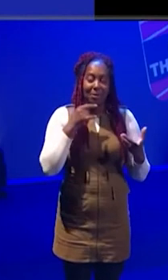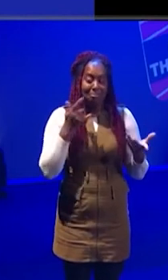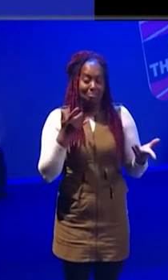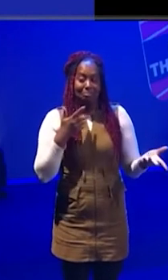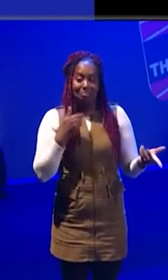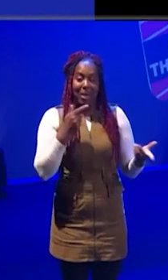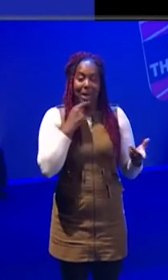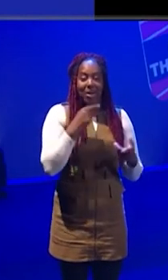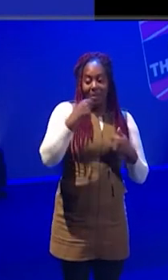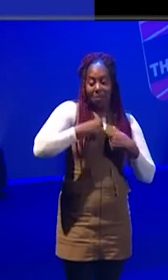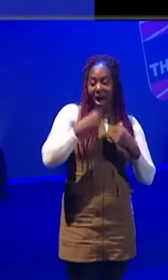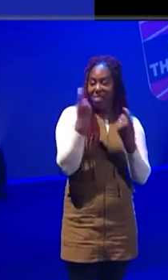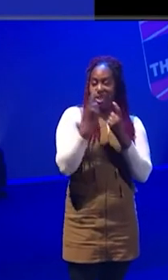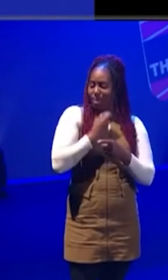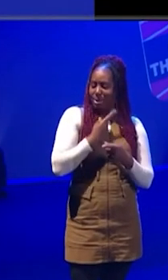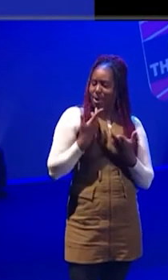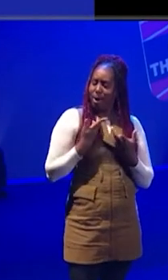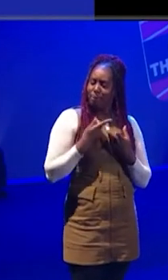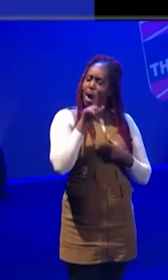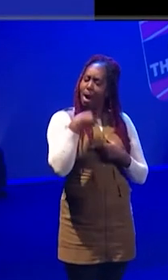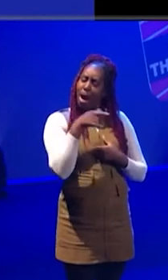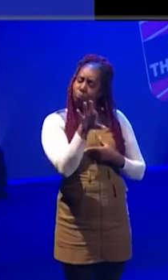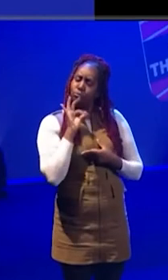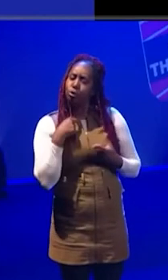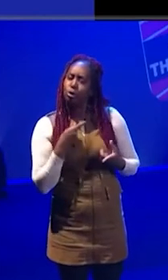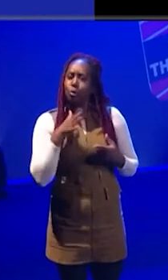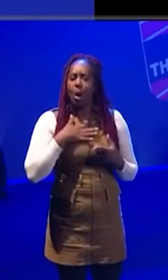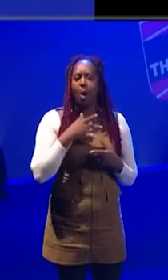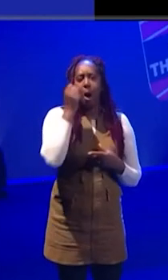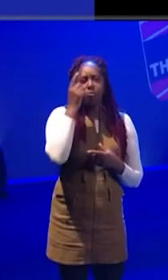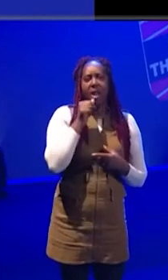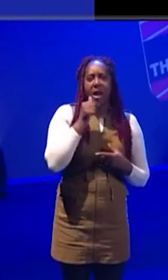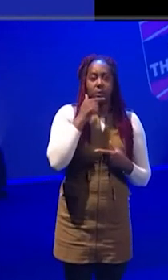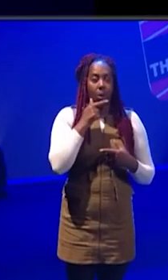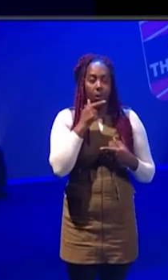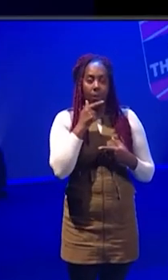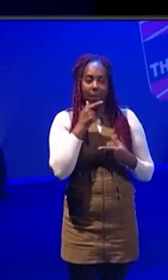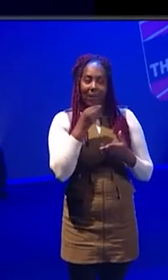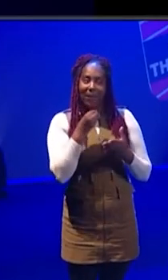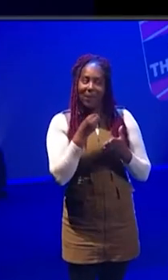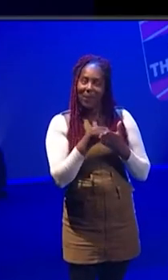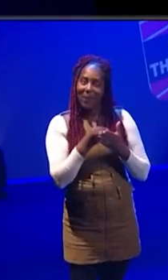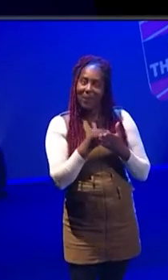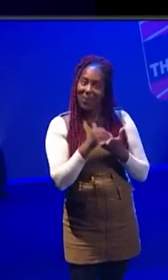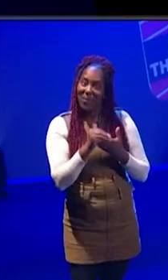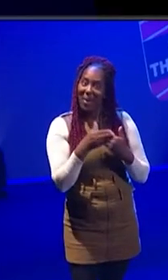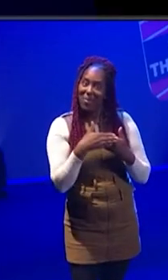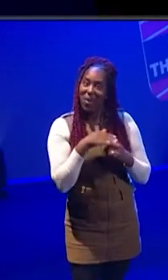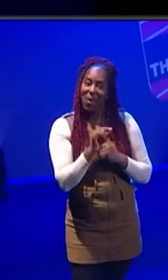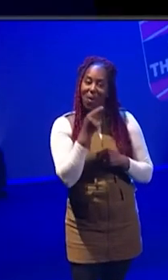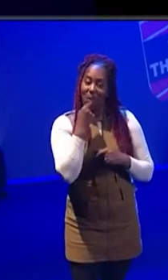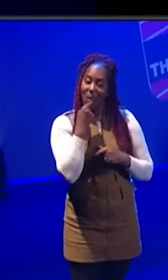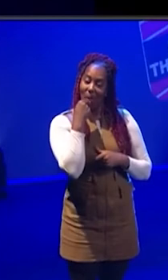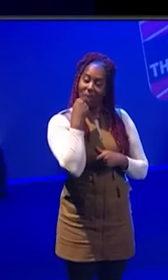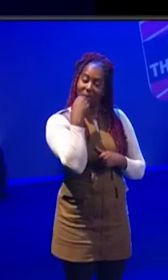dictate your own stuff, and if you're like, oh, actually, I realise that I want to get paid more, you just tell people that you need to, you